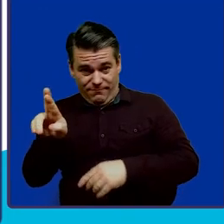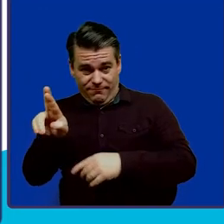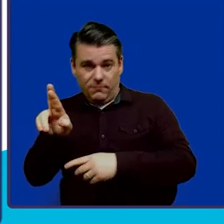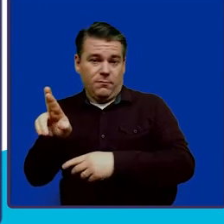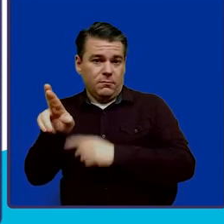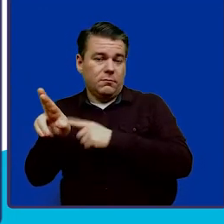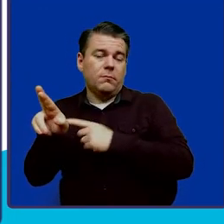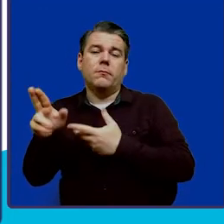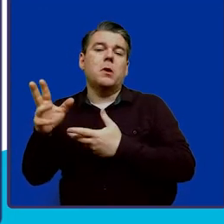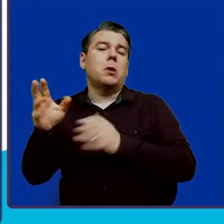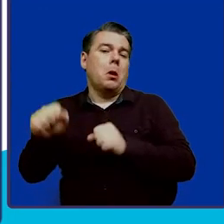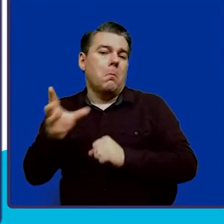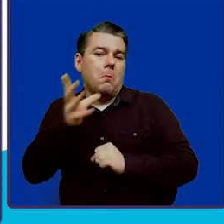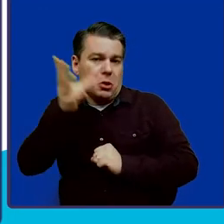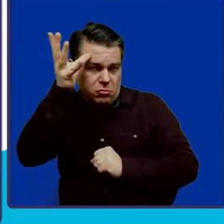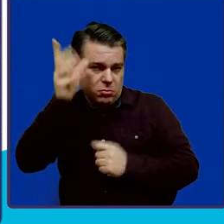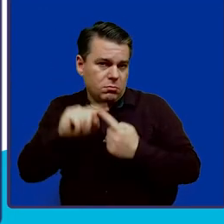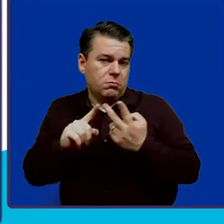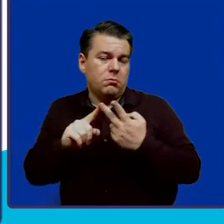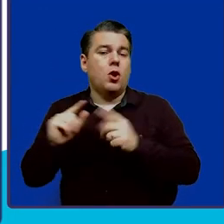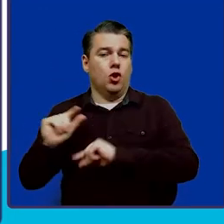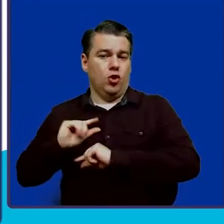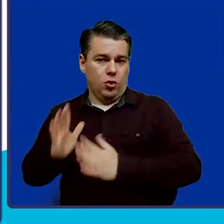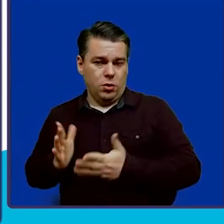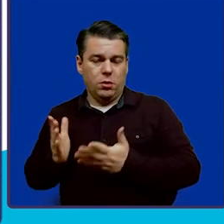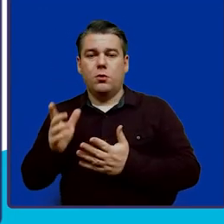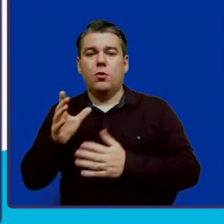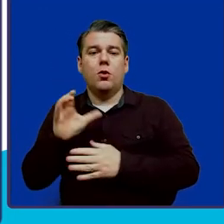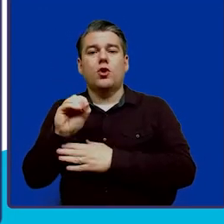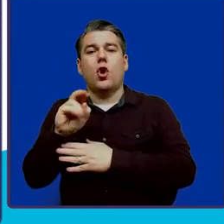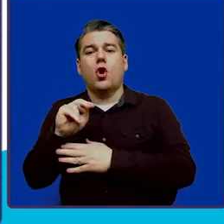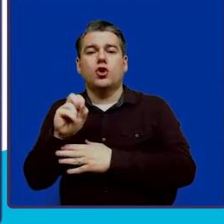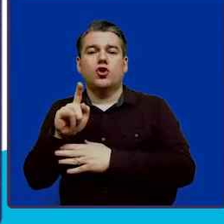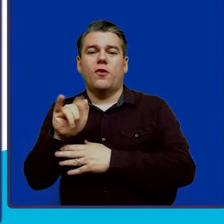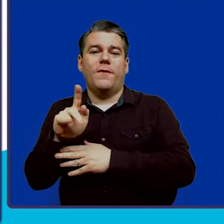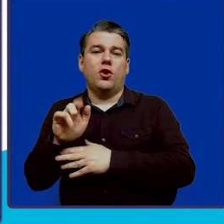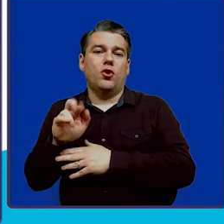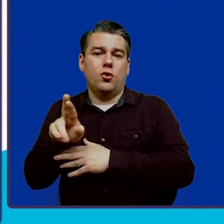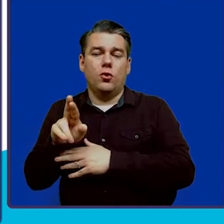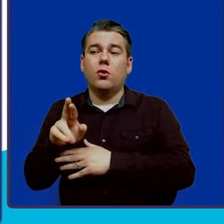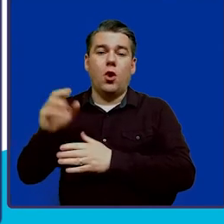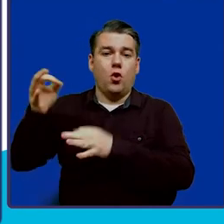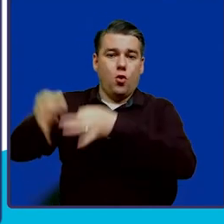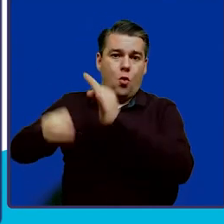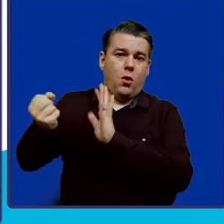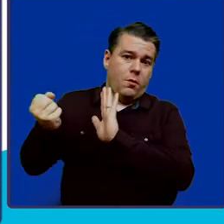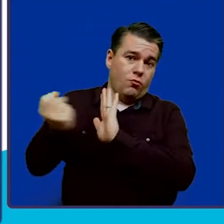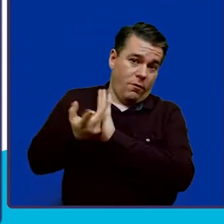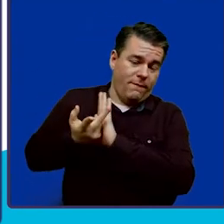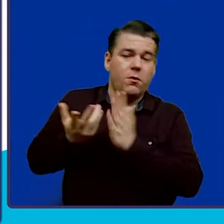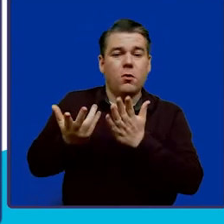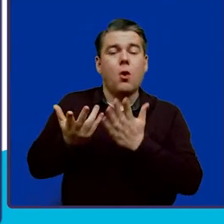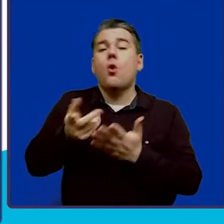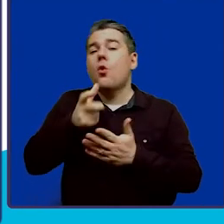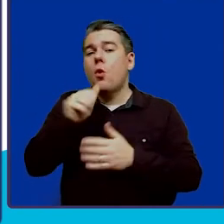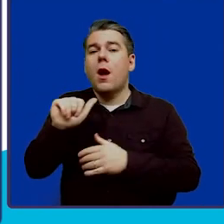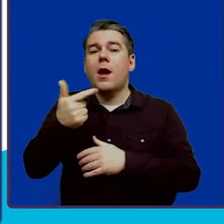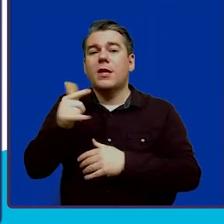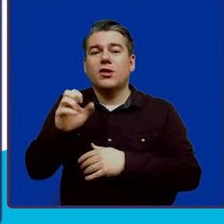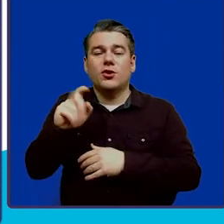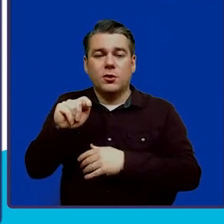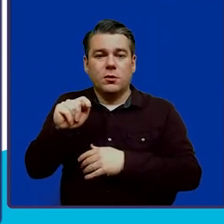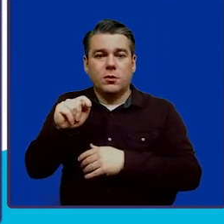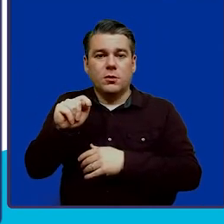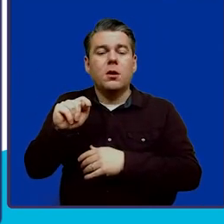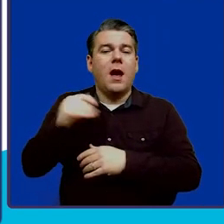a parent, a guardian or conservator that's been approved by the courts, or an agent acting under